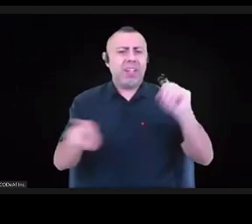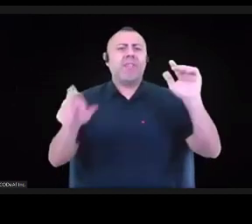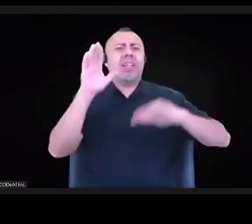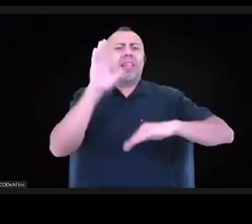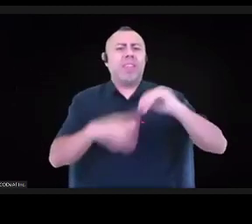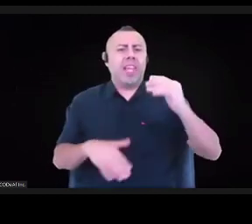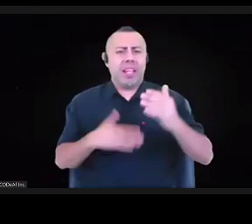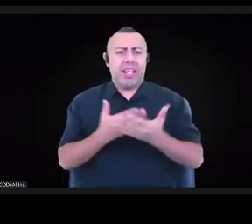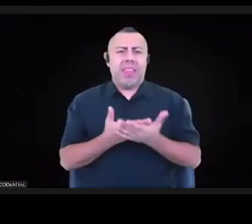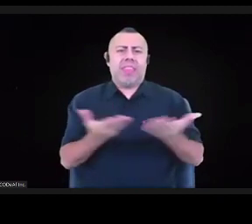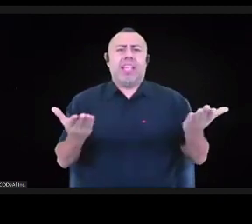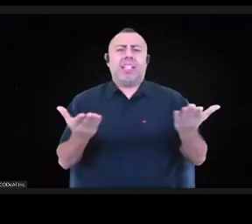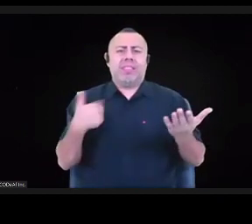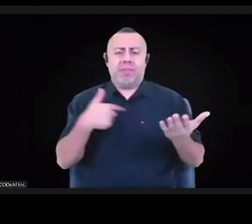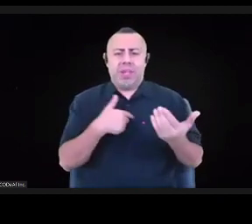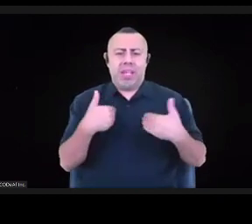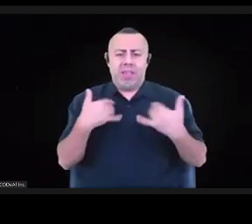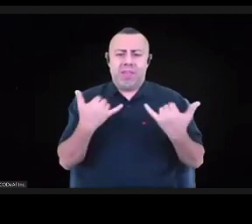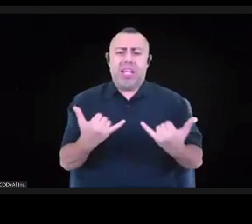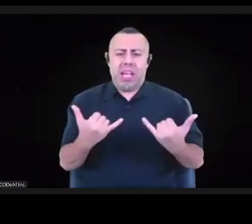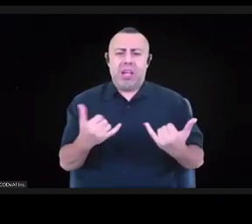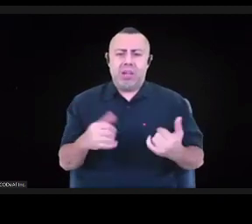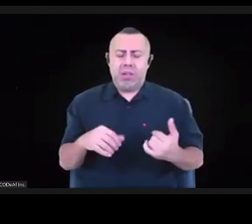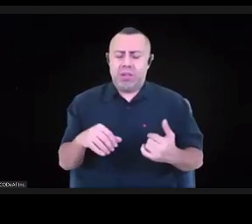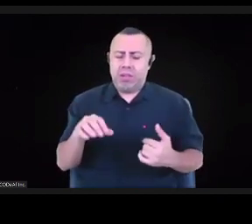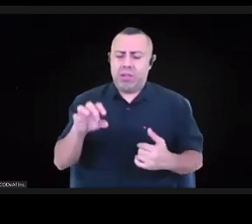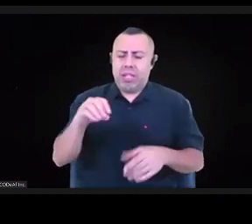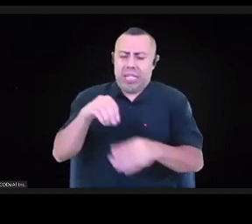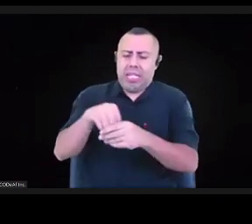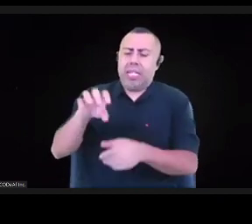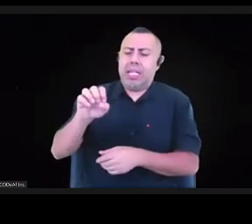would we need in order so that all those systems had access to resources?